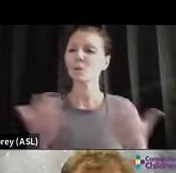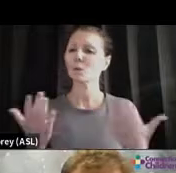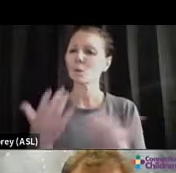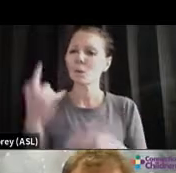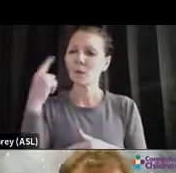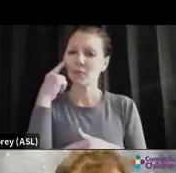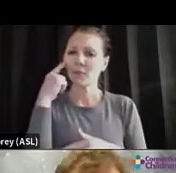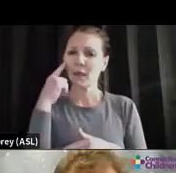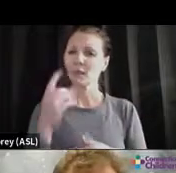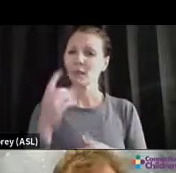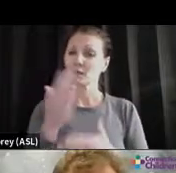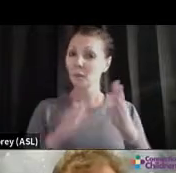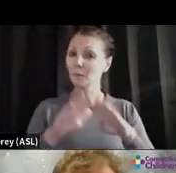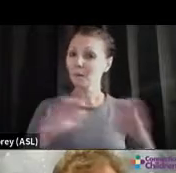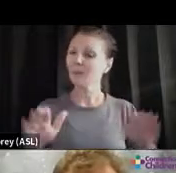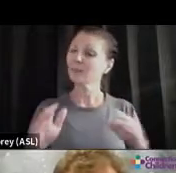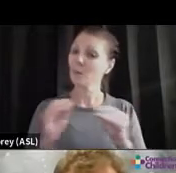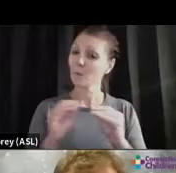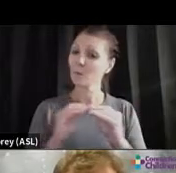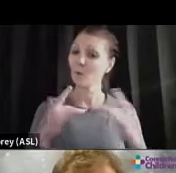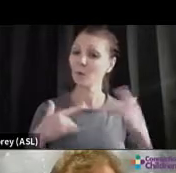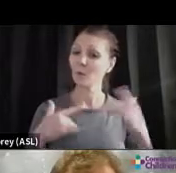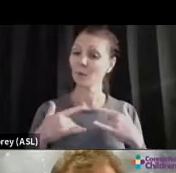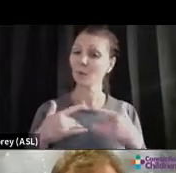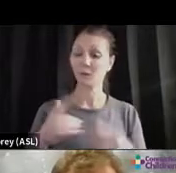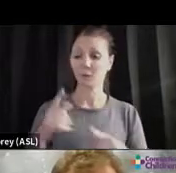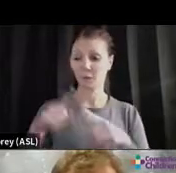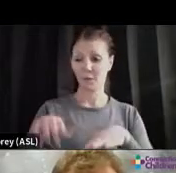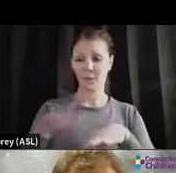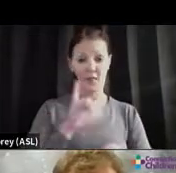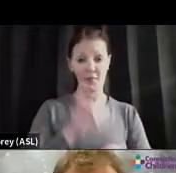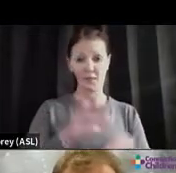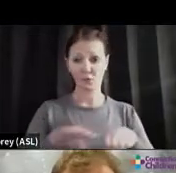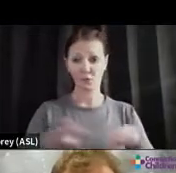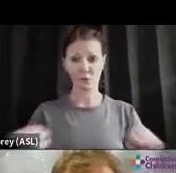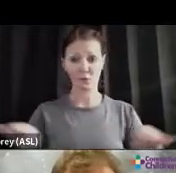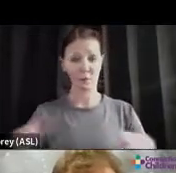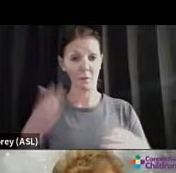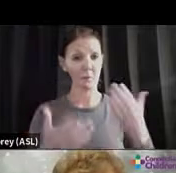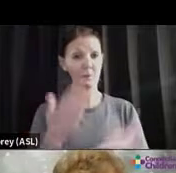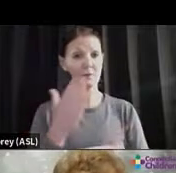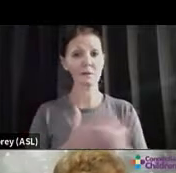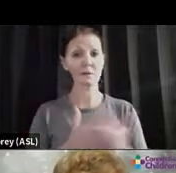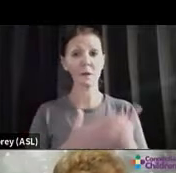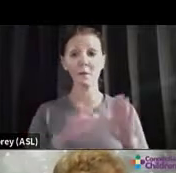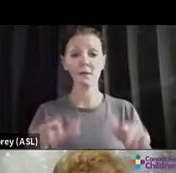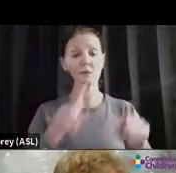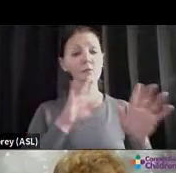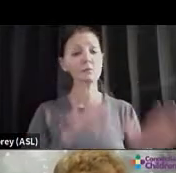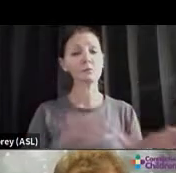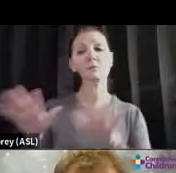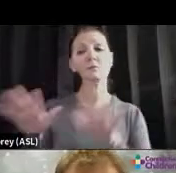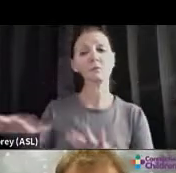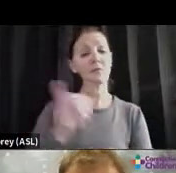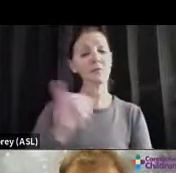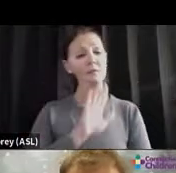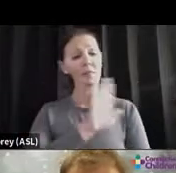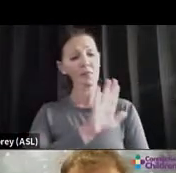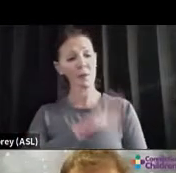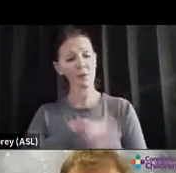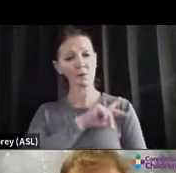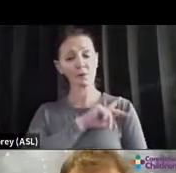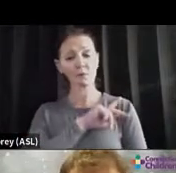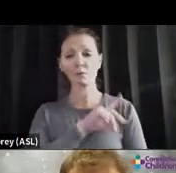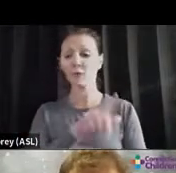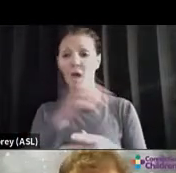Are they easy going? Some kids are pretty easy going straight from birth, but we can tell even as babies some kids are a little bit more spirited or fussy and